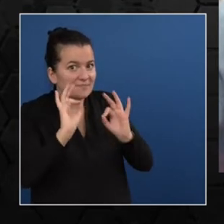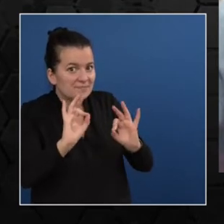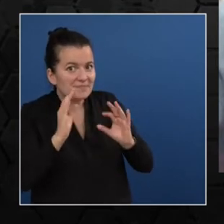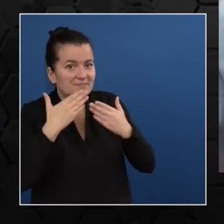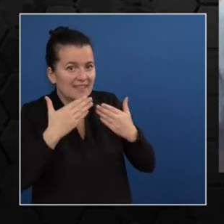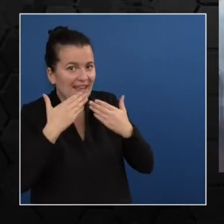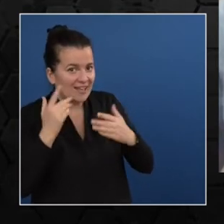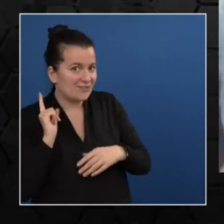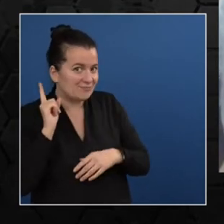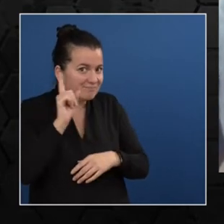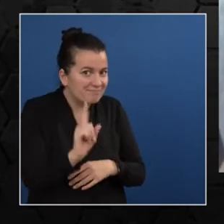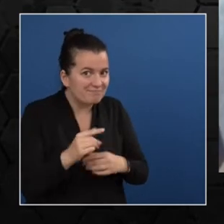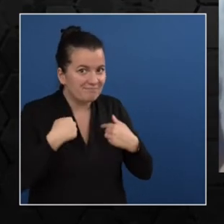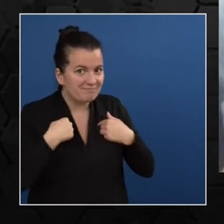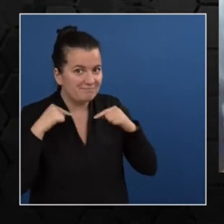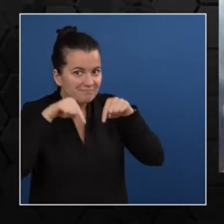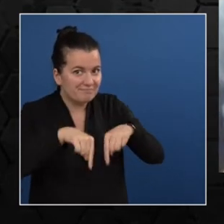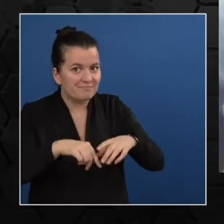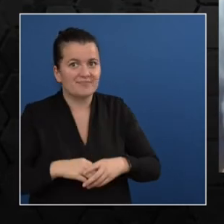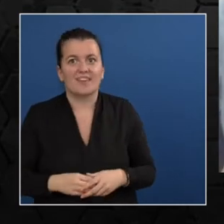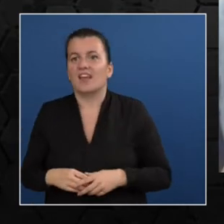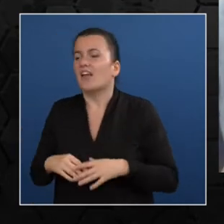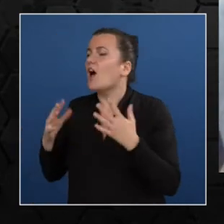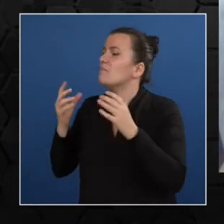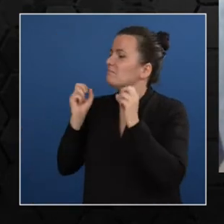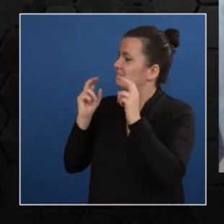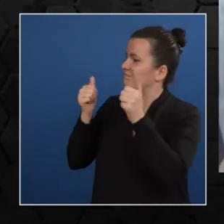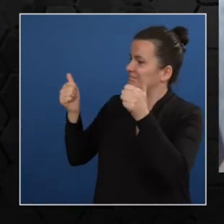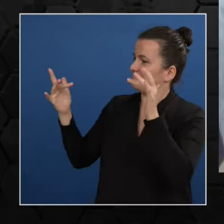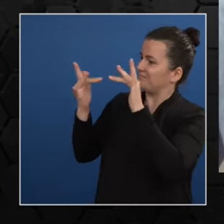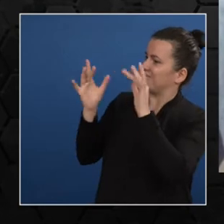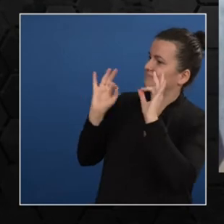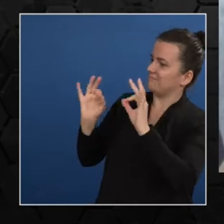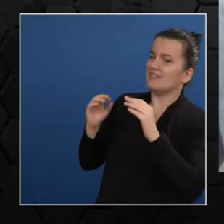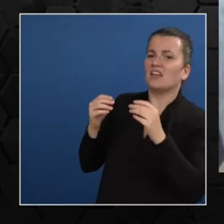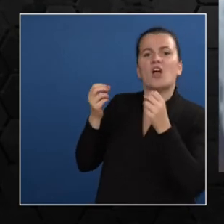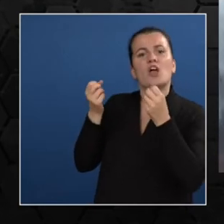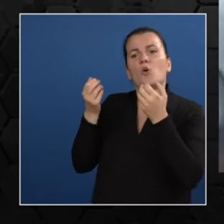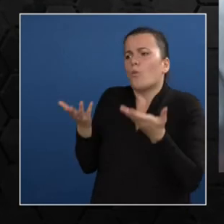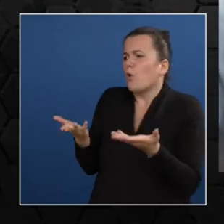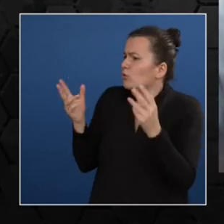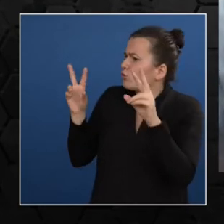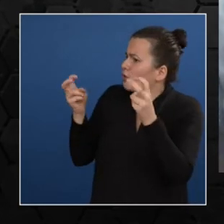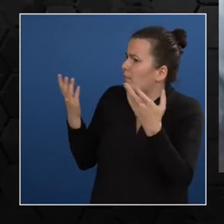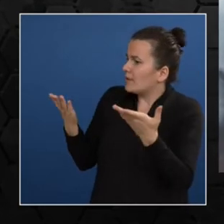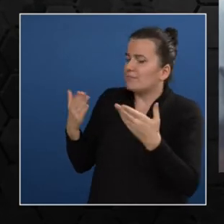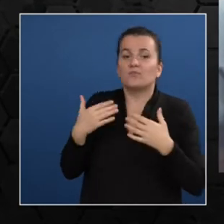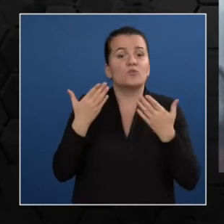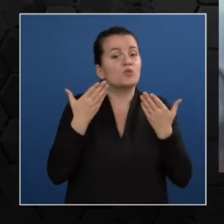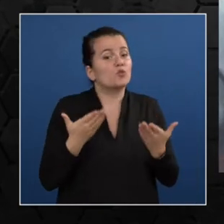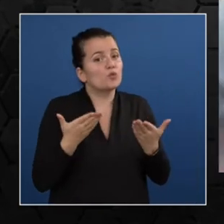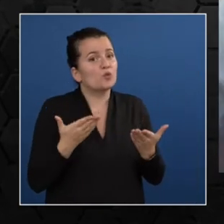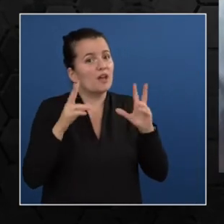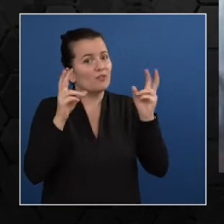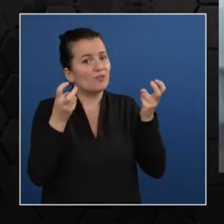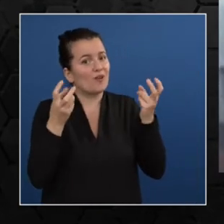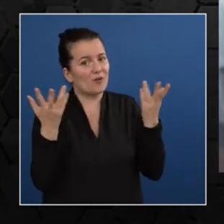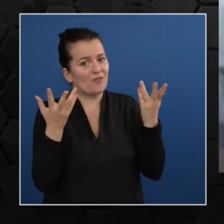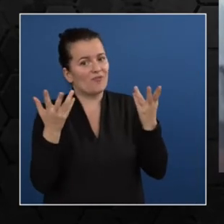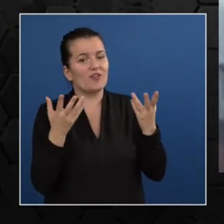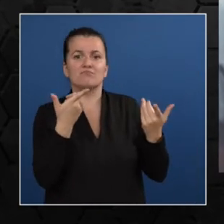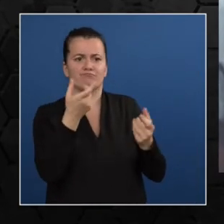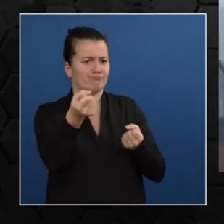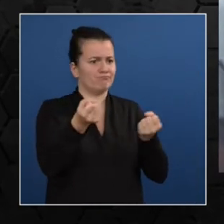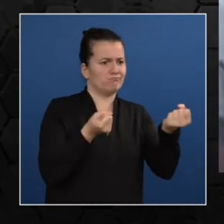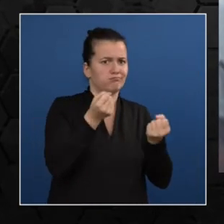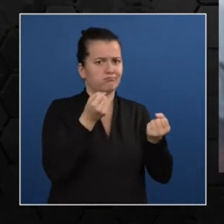about today with us? So today I'm going to be talking about artificial intelligence in public transportation systems. So should I be sharing